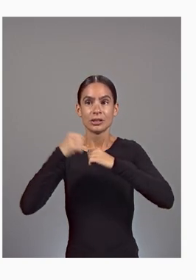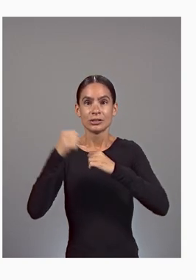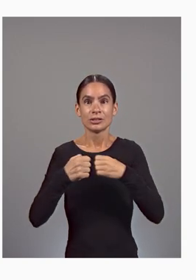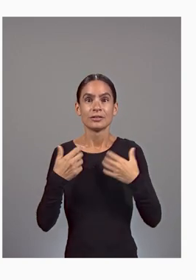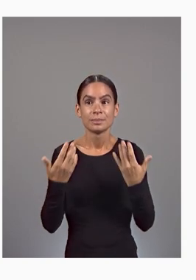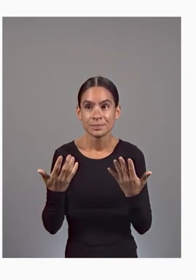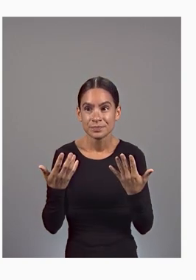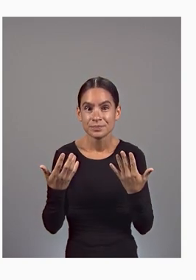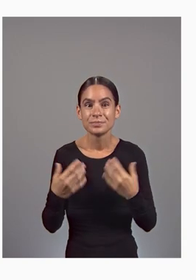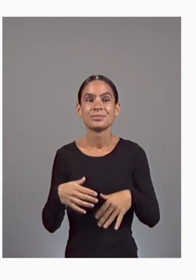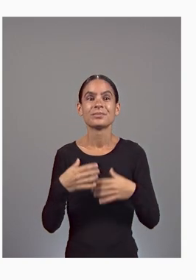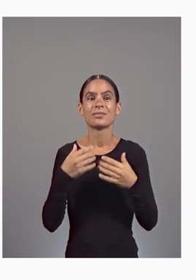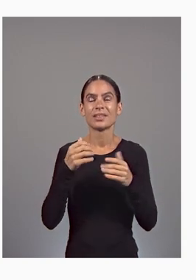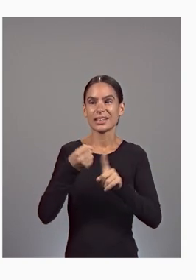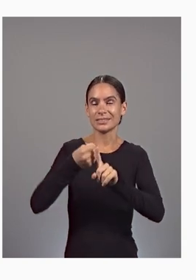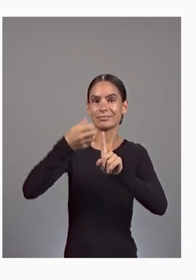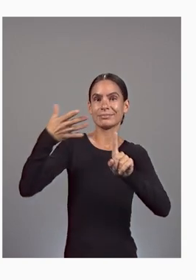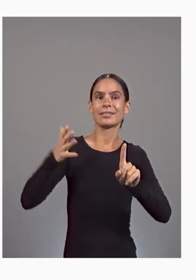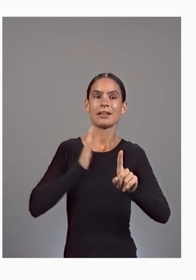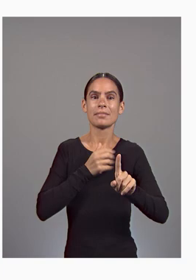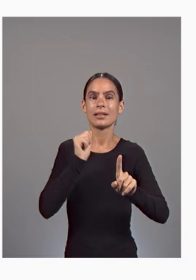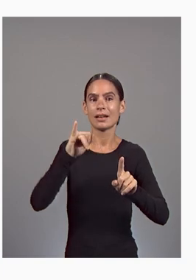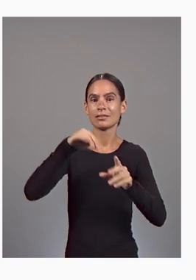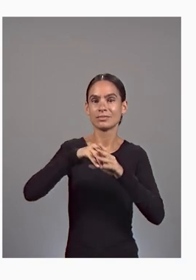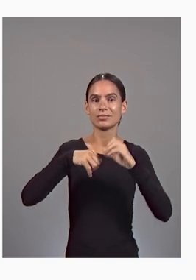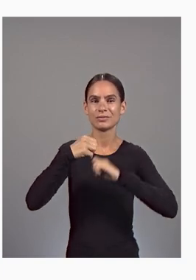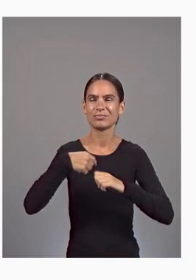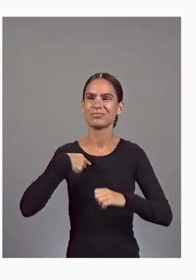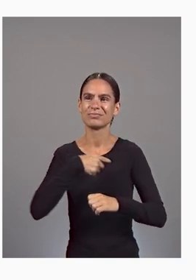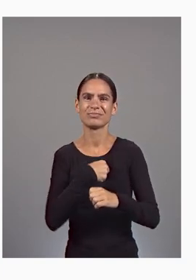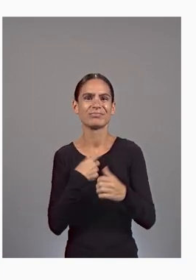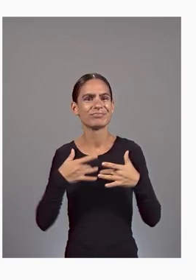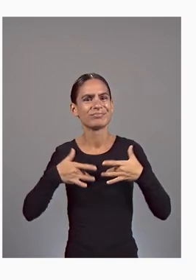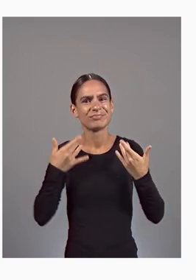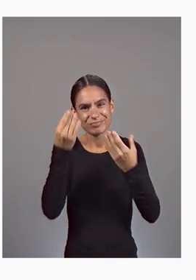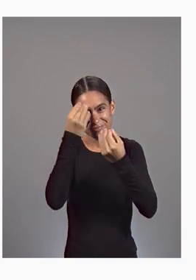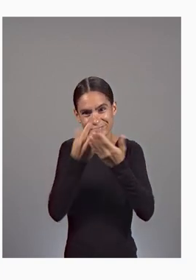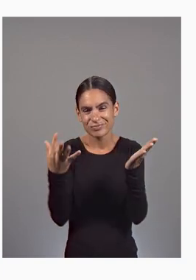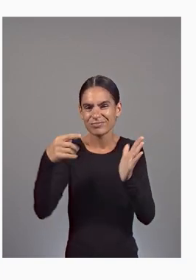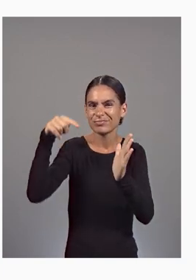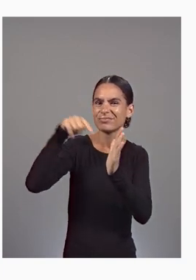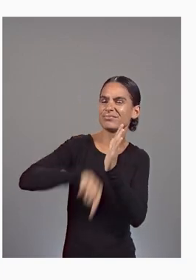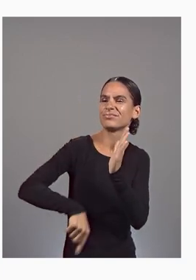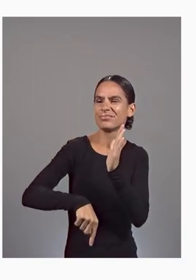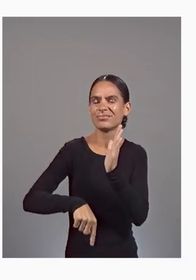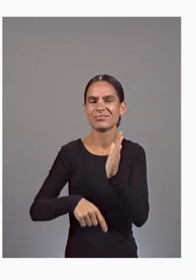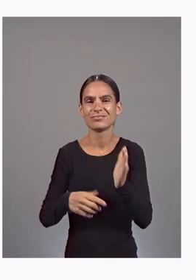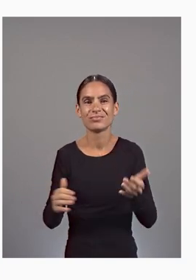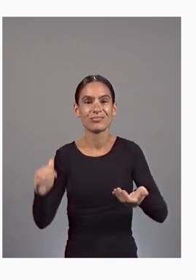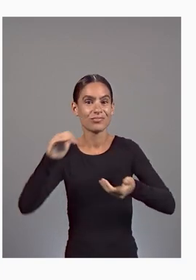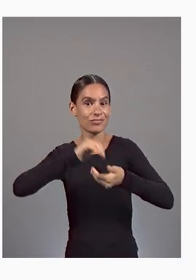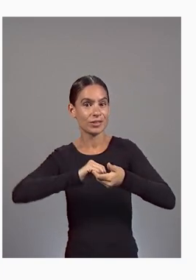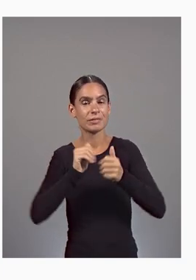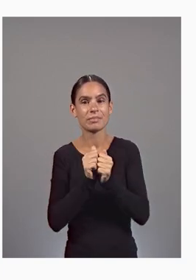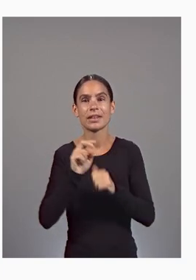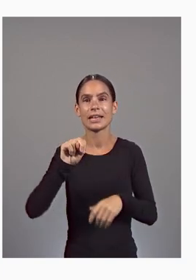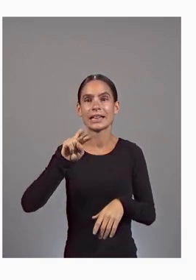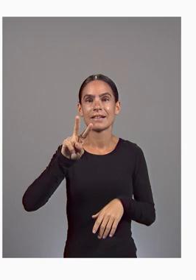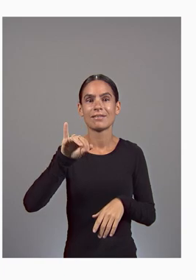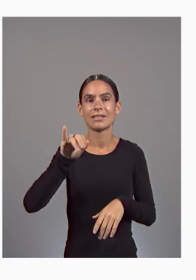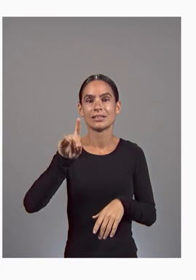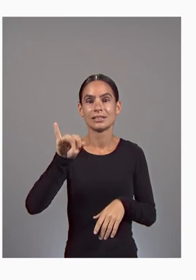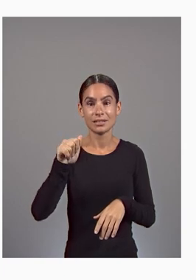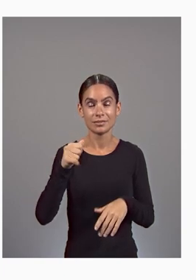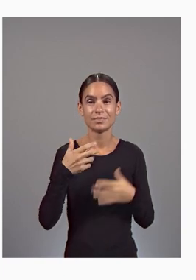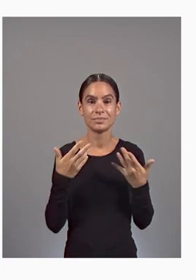we are pleased to announce a deeper strategic partnership with NVIDIA. Together, we're committed to support